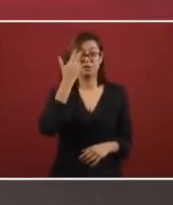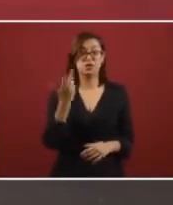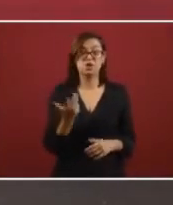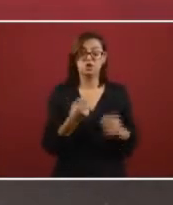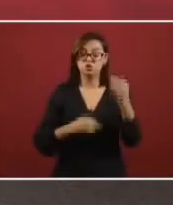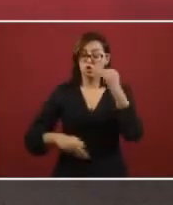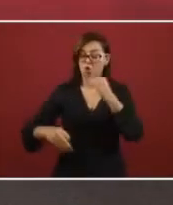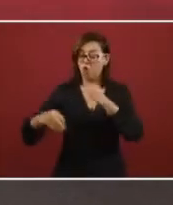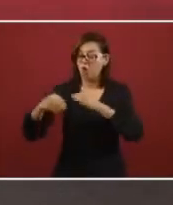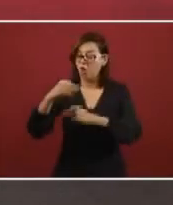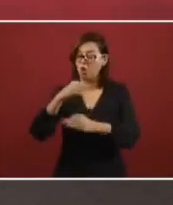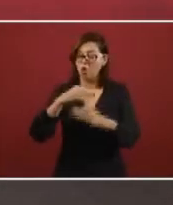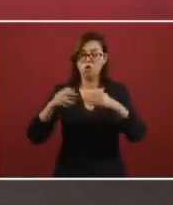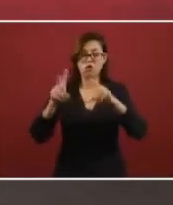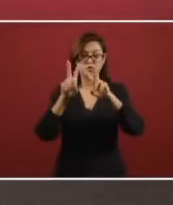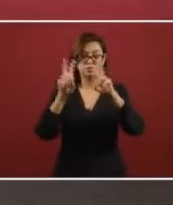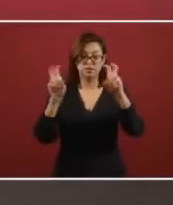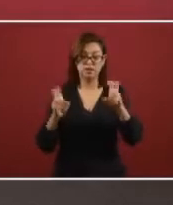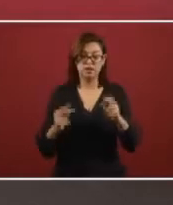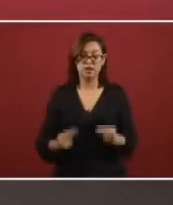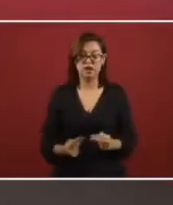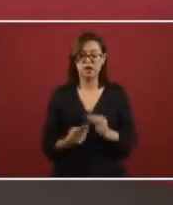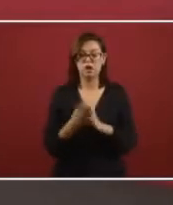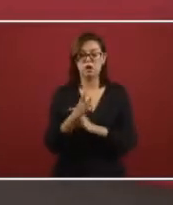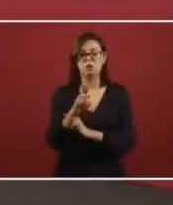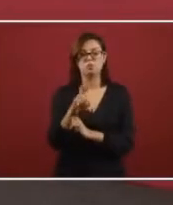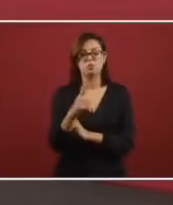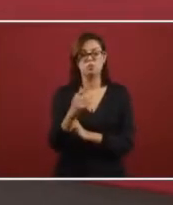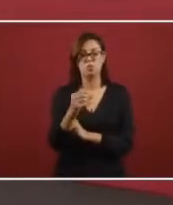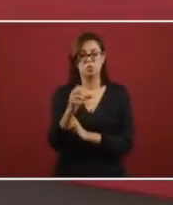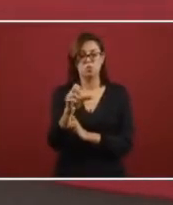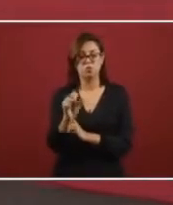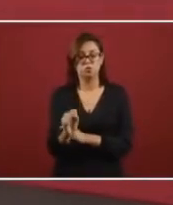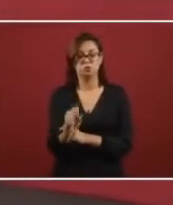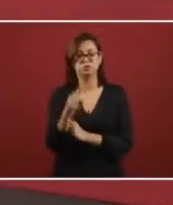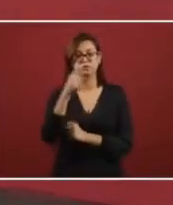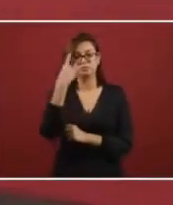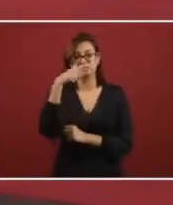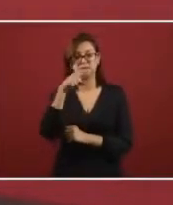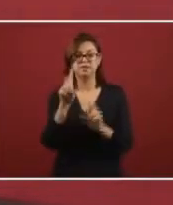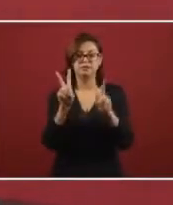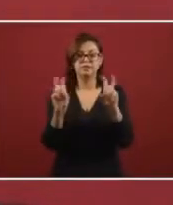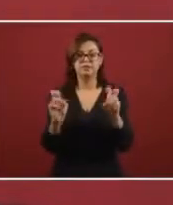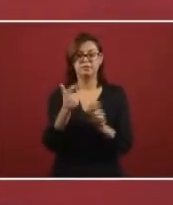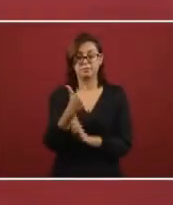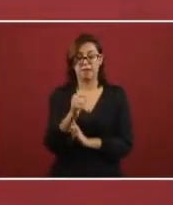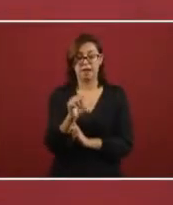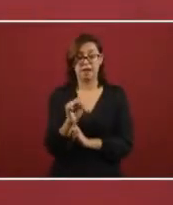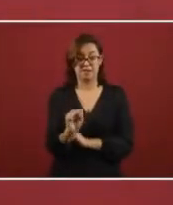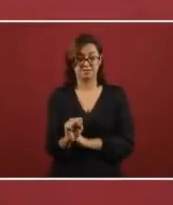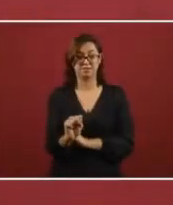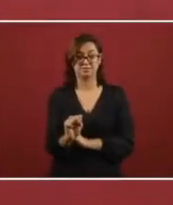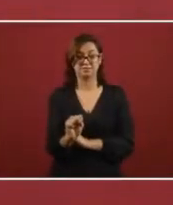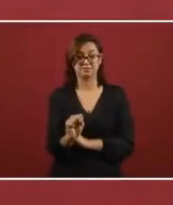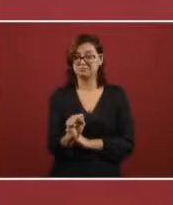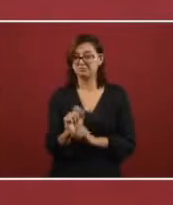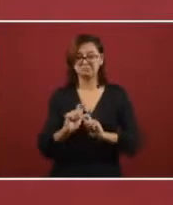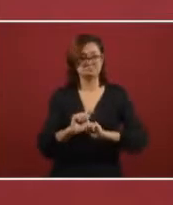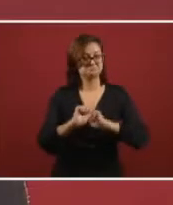forget that they give they gave out all that area of uh